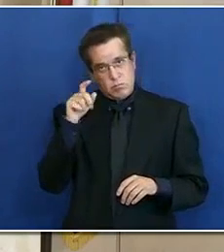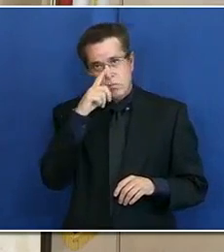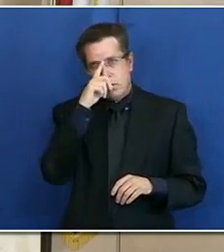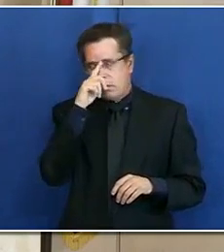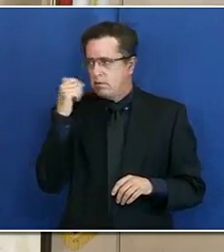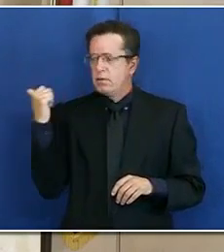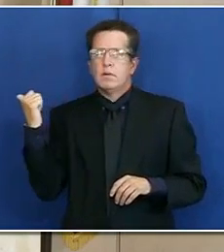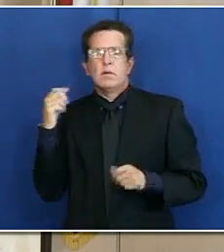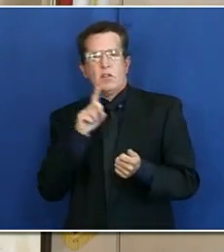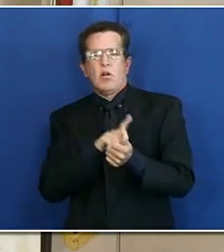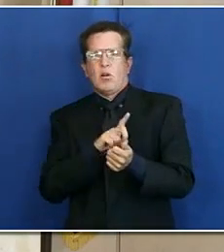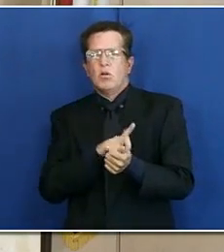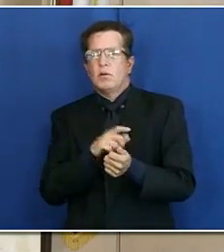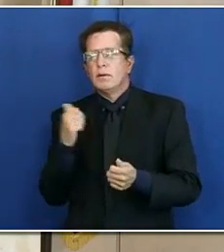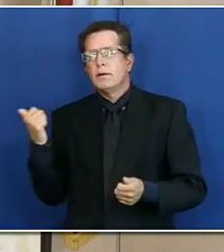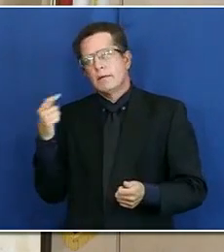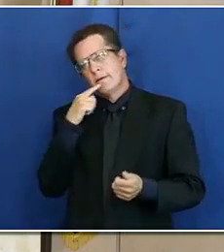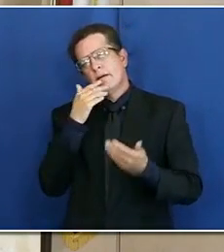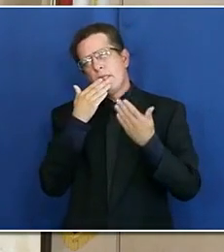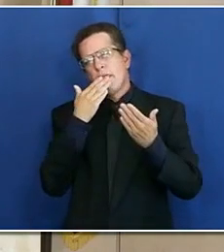Thank you for that question.